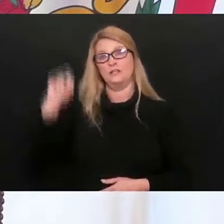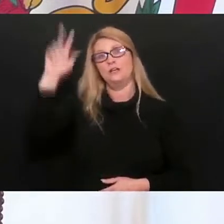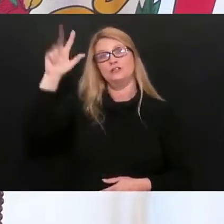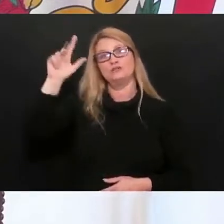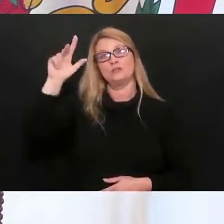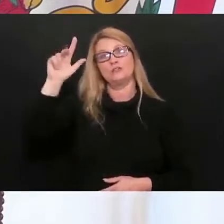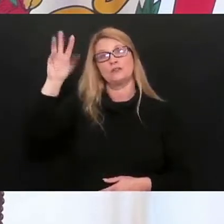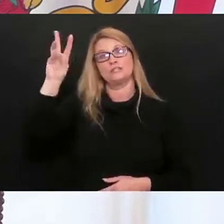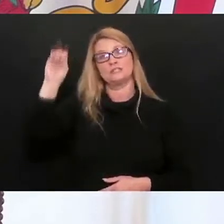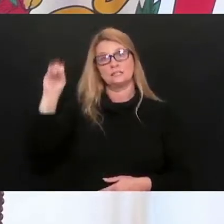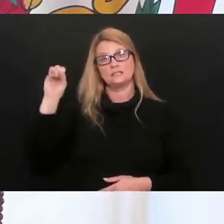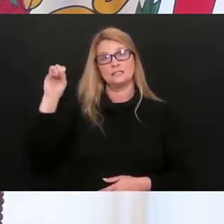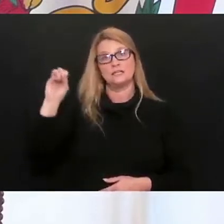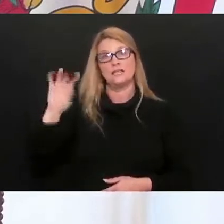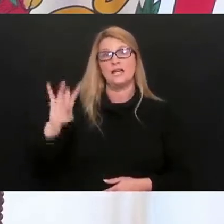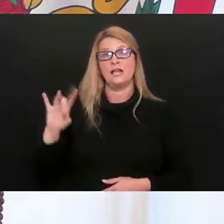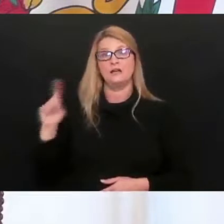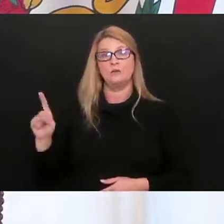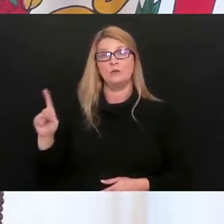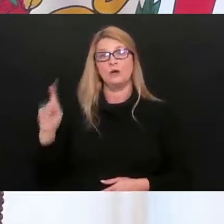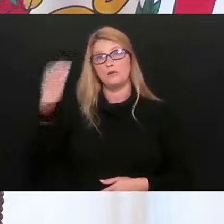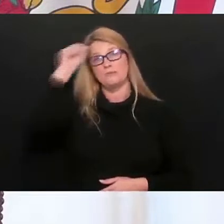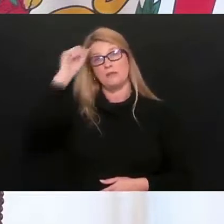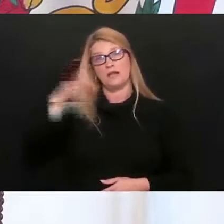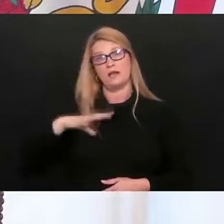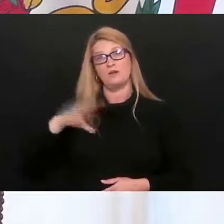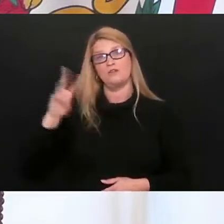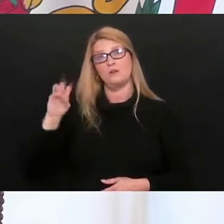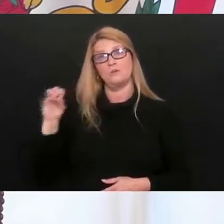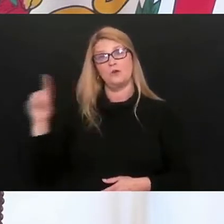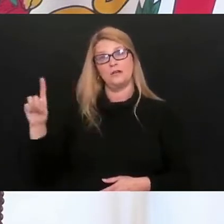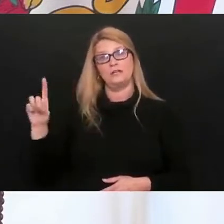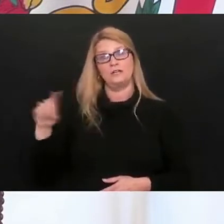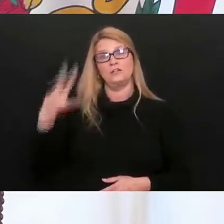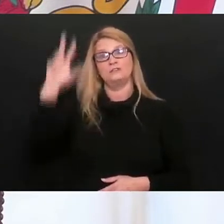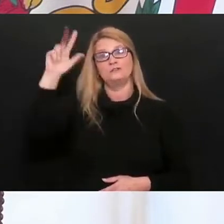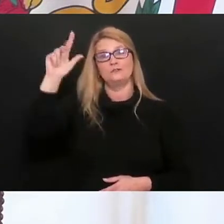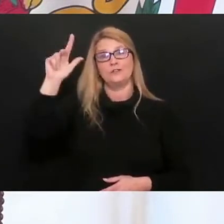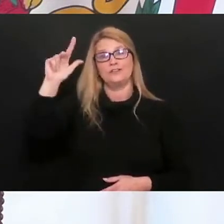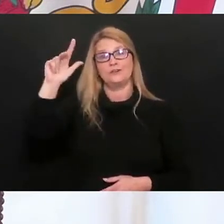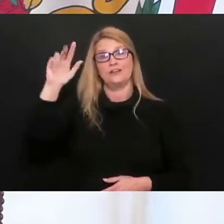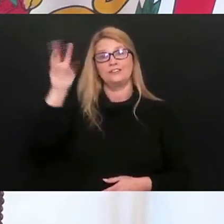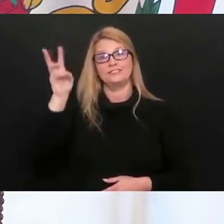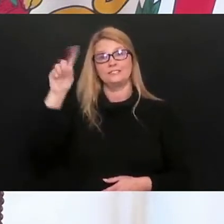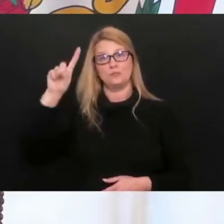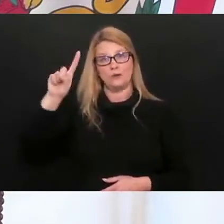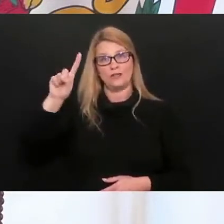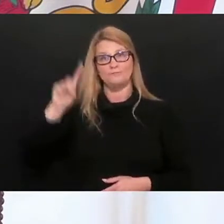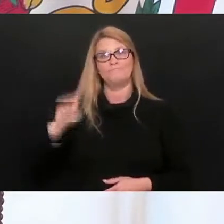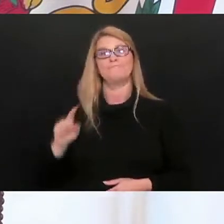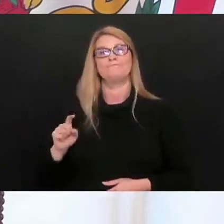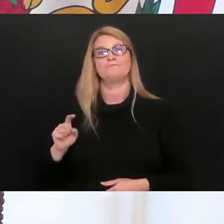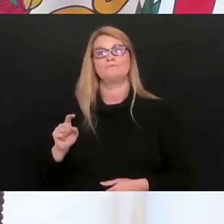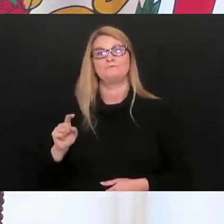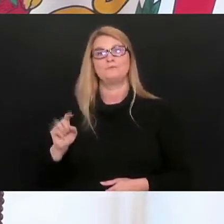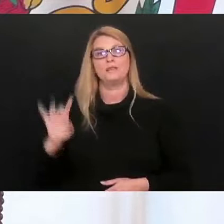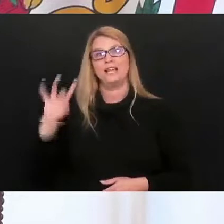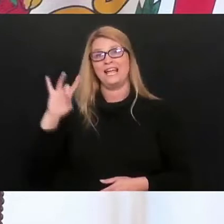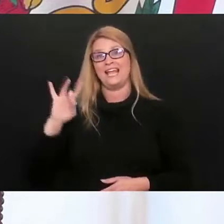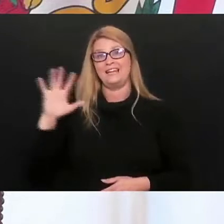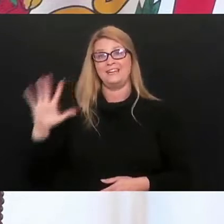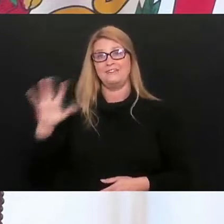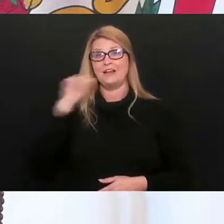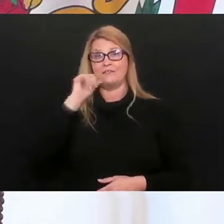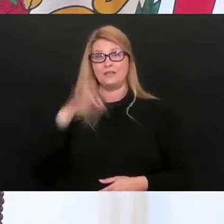,360th death, an 81-year-old male from Wood County. Our 2,361st death, an 85